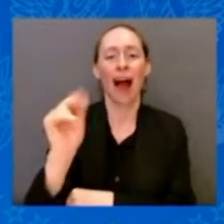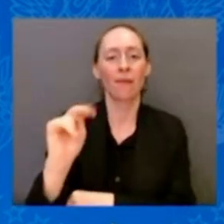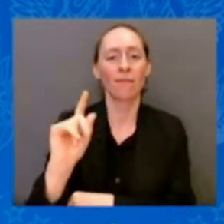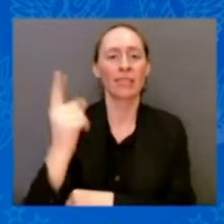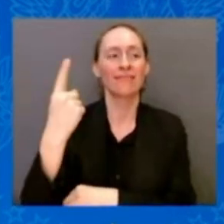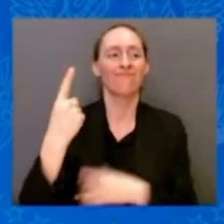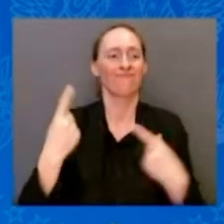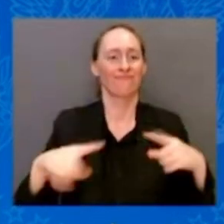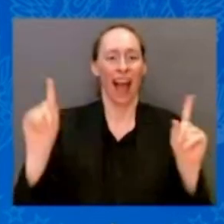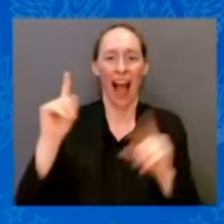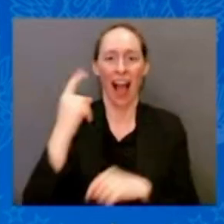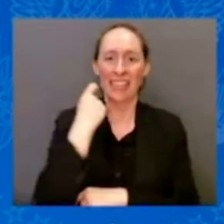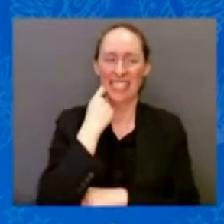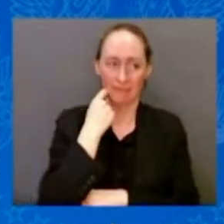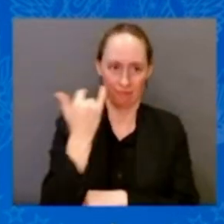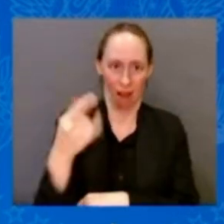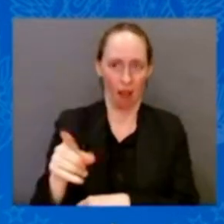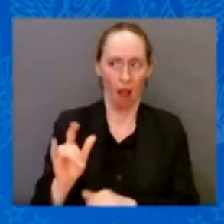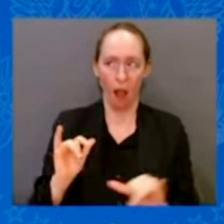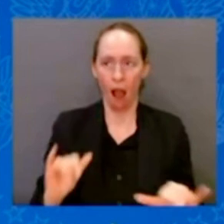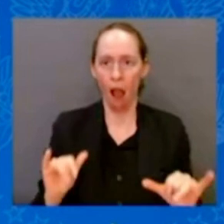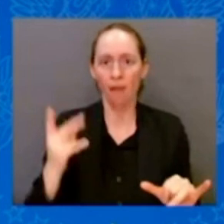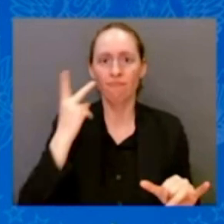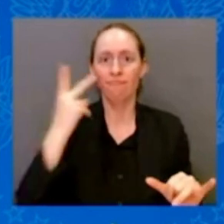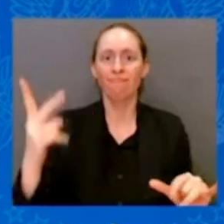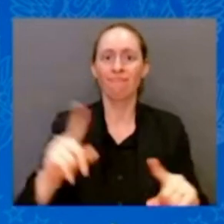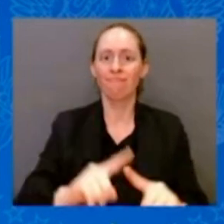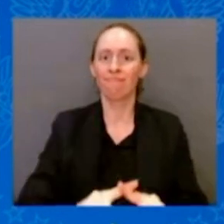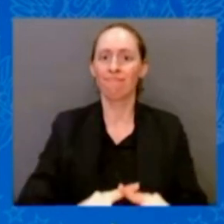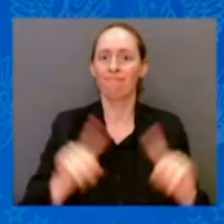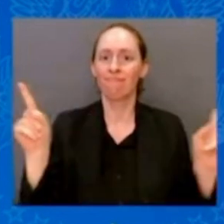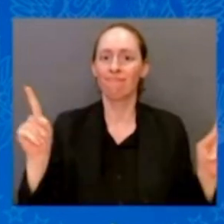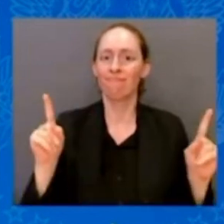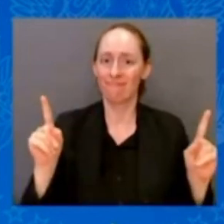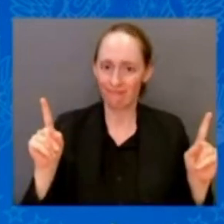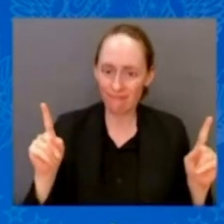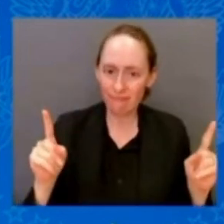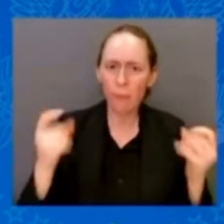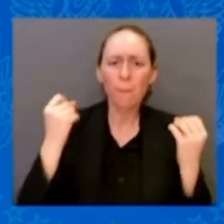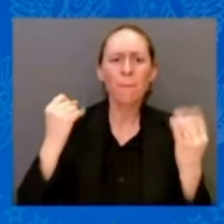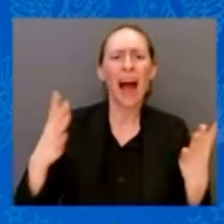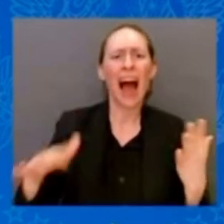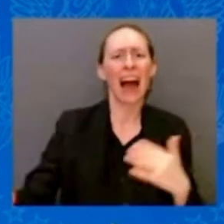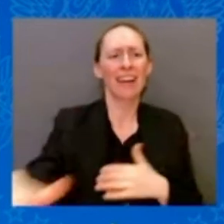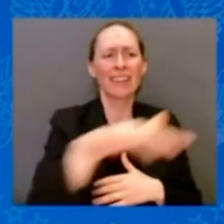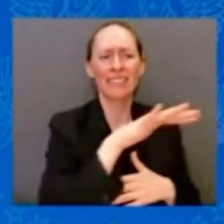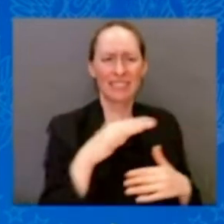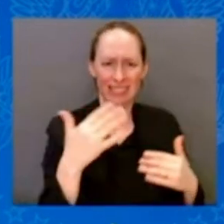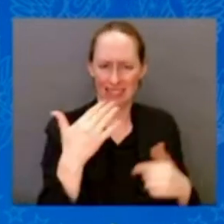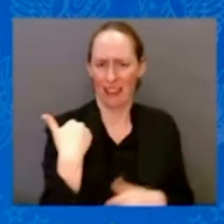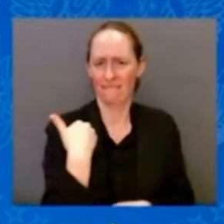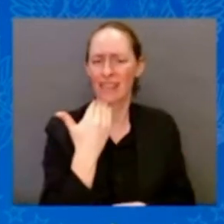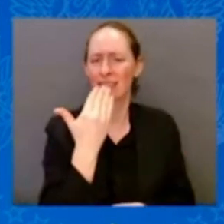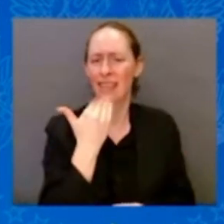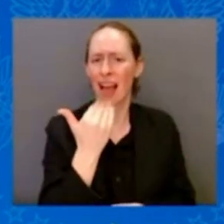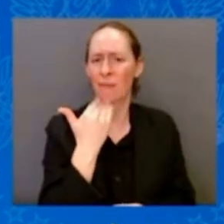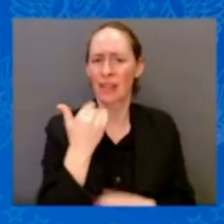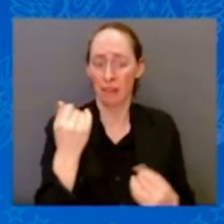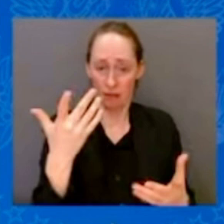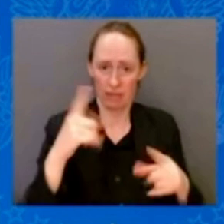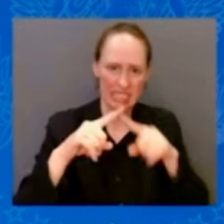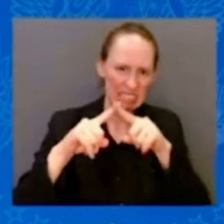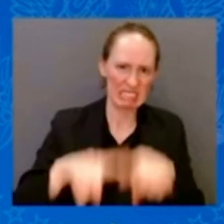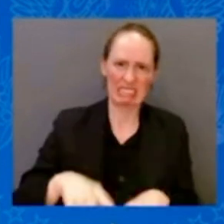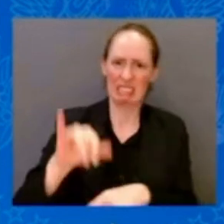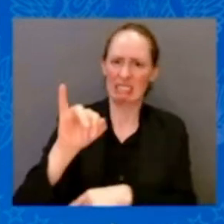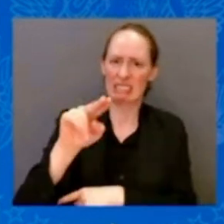Millions need every day insulin to stay alive. Insulin has been around for 100 years. Matter of fact, the guy who invented it didn't patent it because